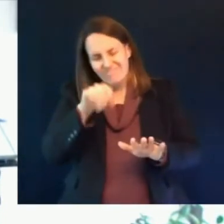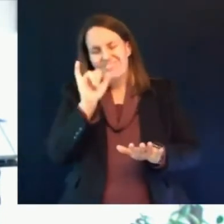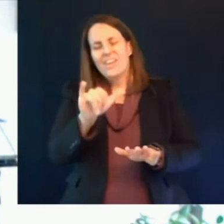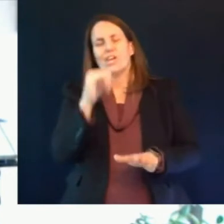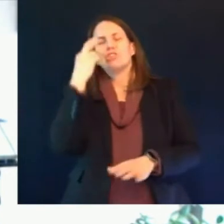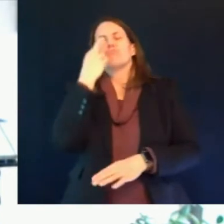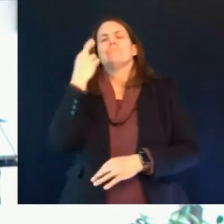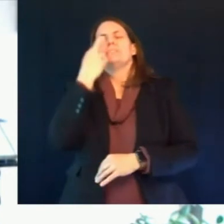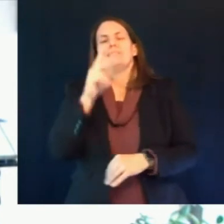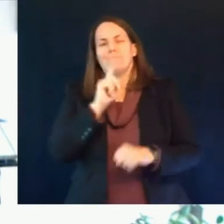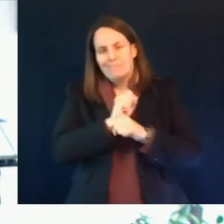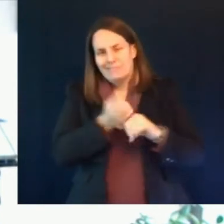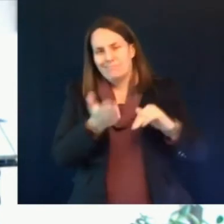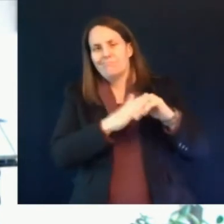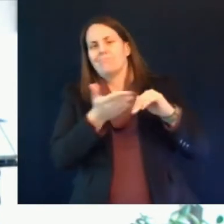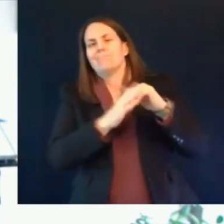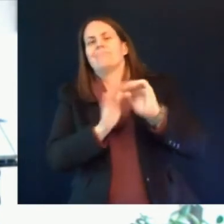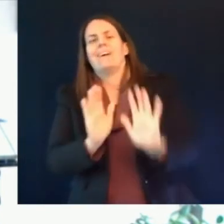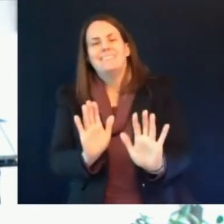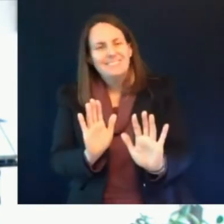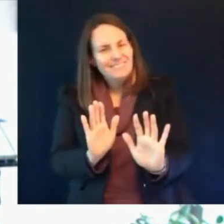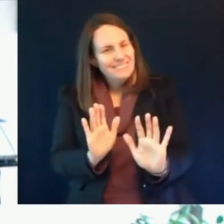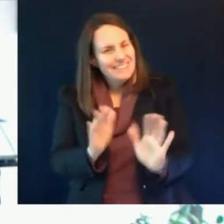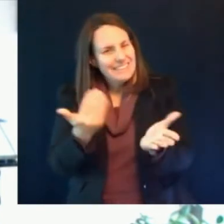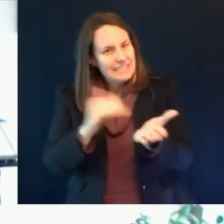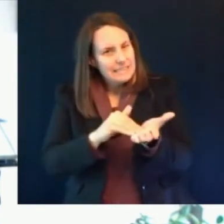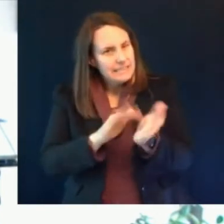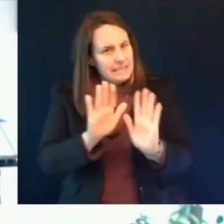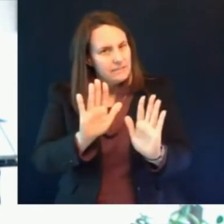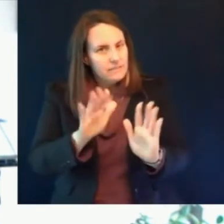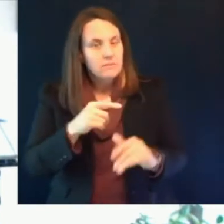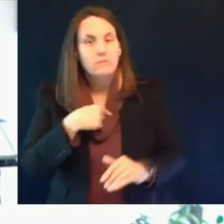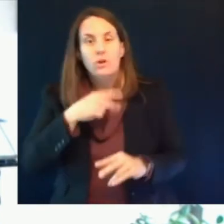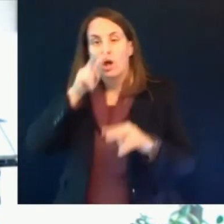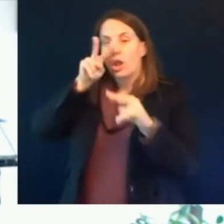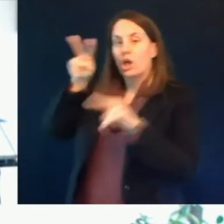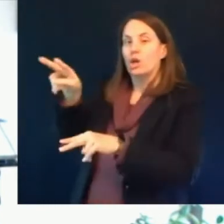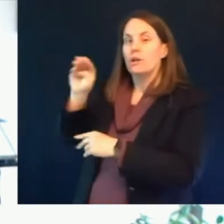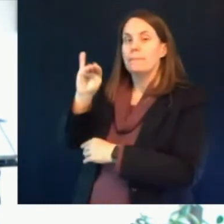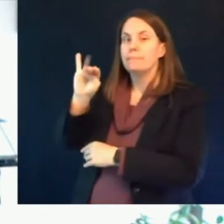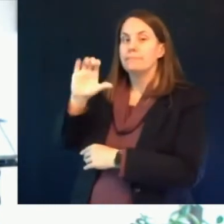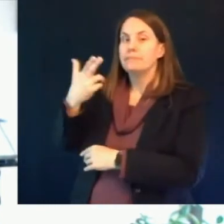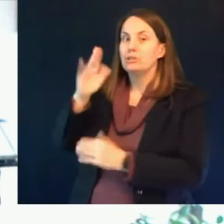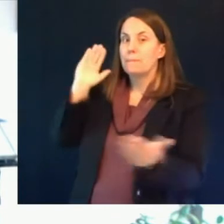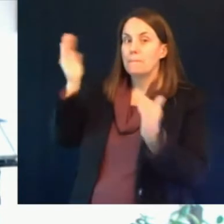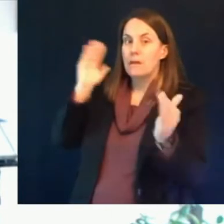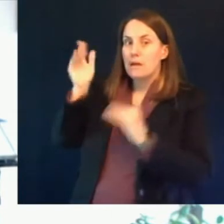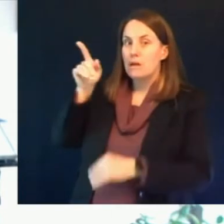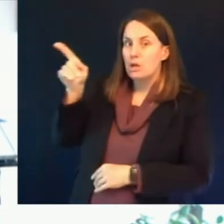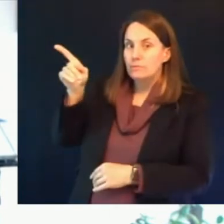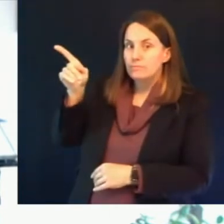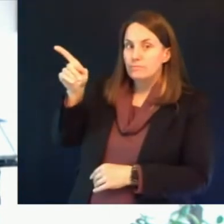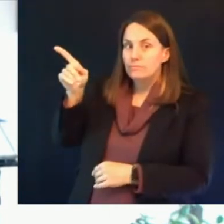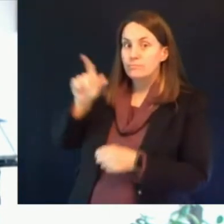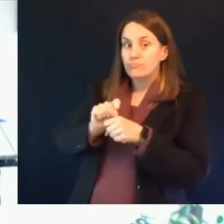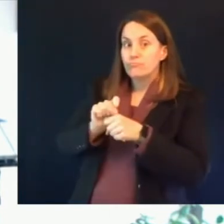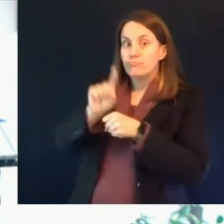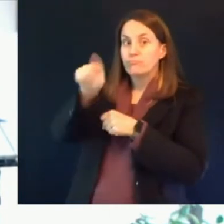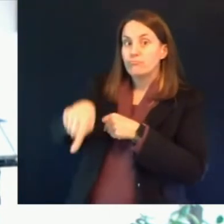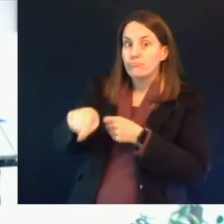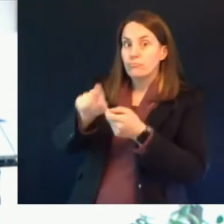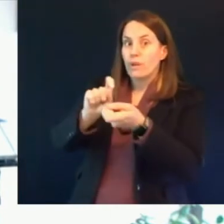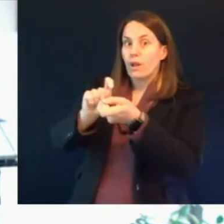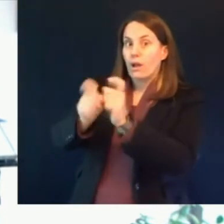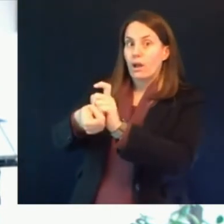michigan we saw the sequencing data from michigan was ahead of us by three or four weeks in